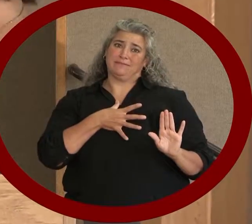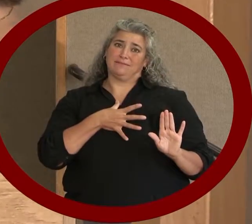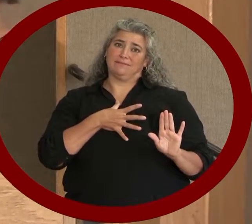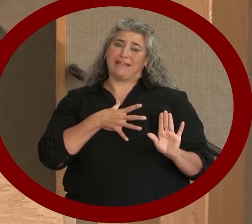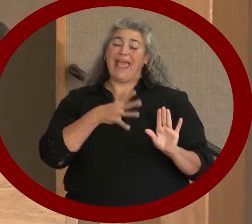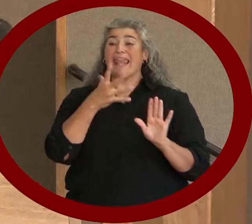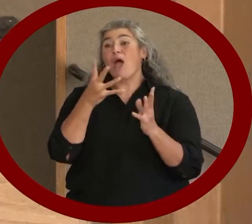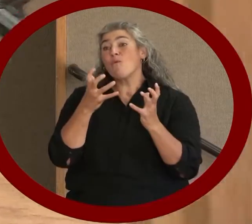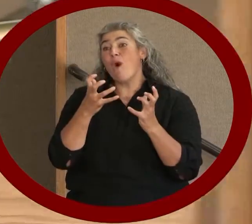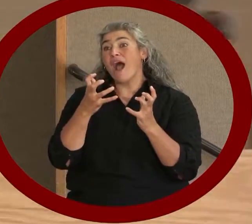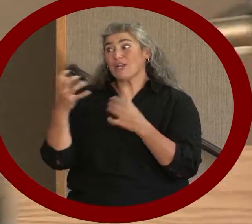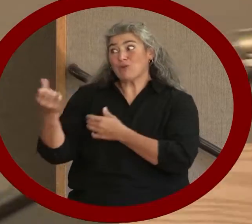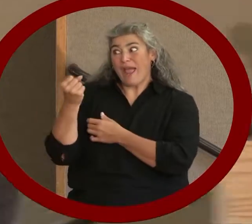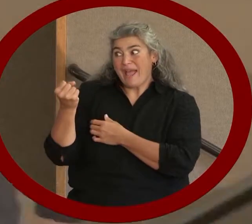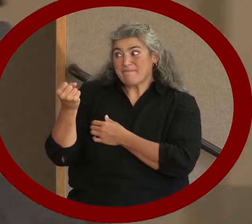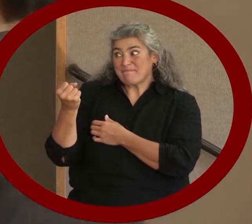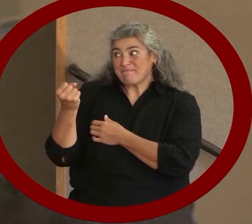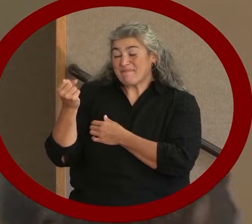And, I, let me grab her.